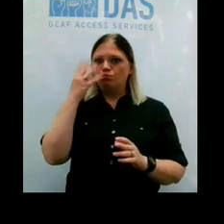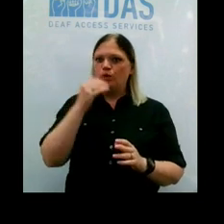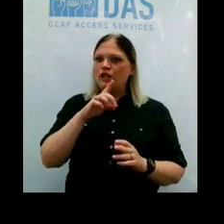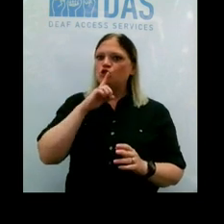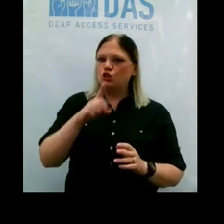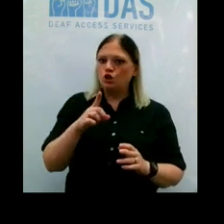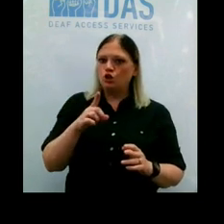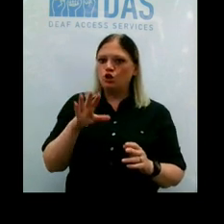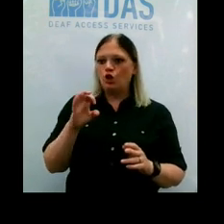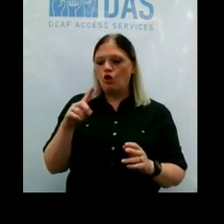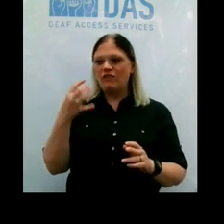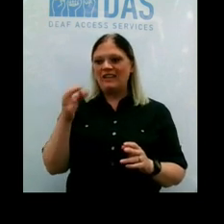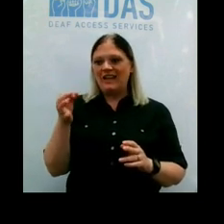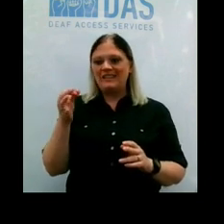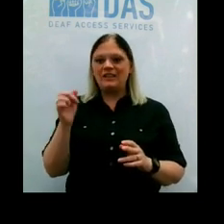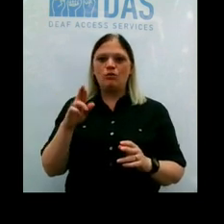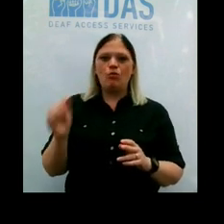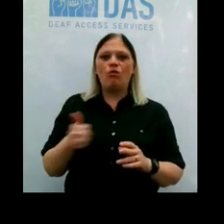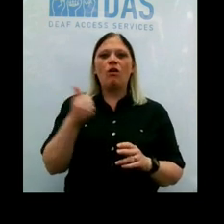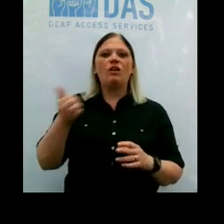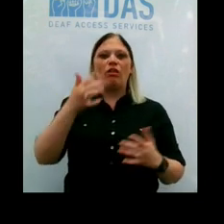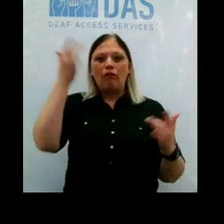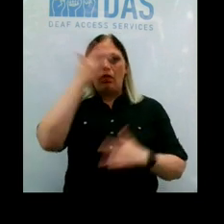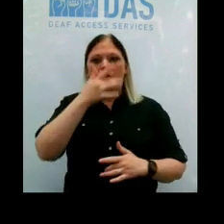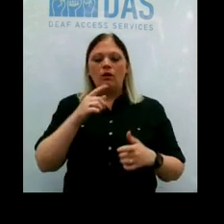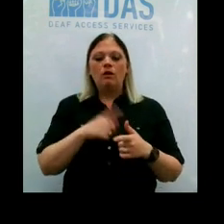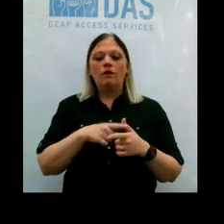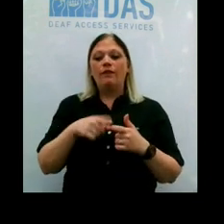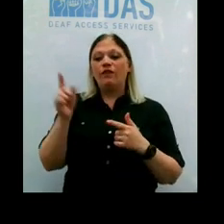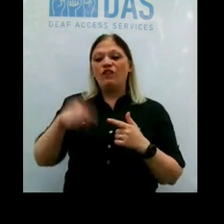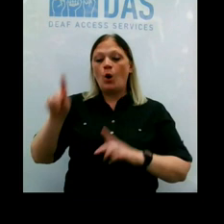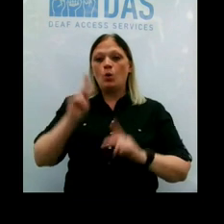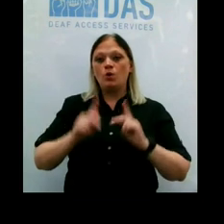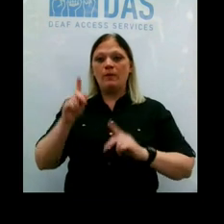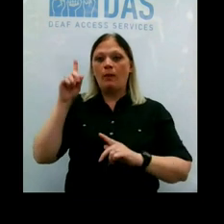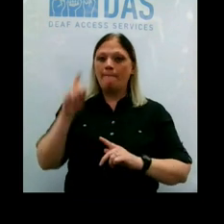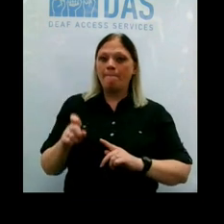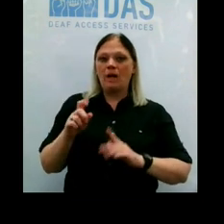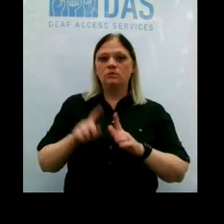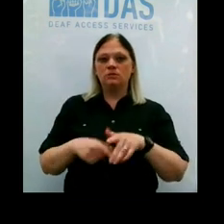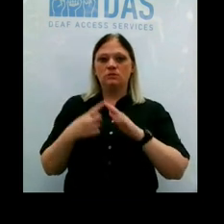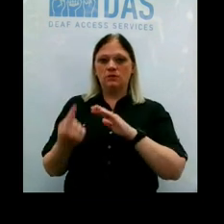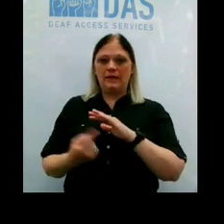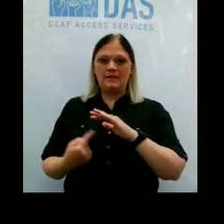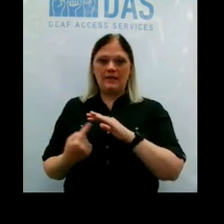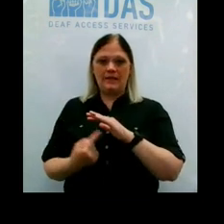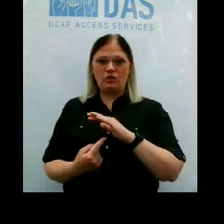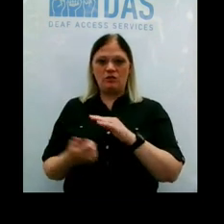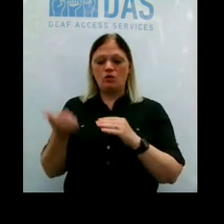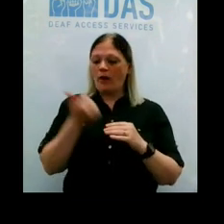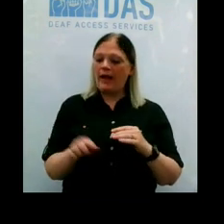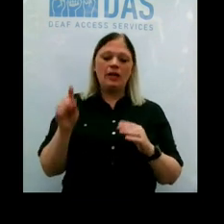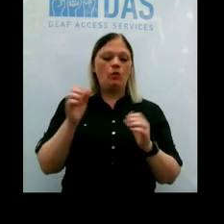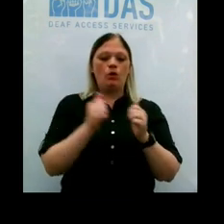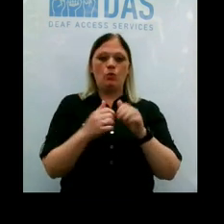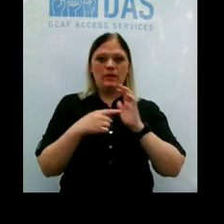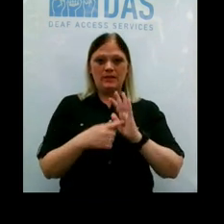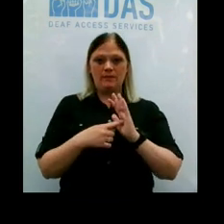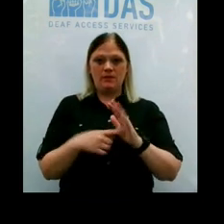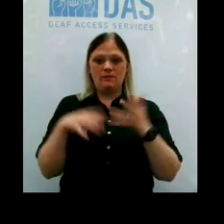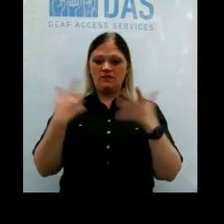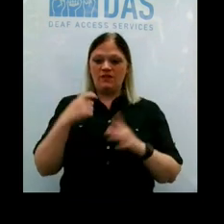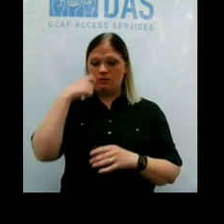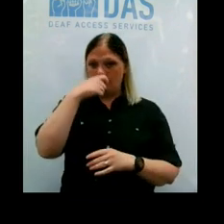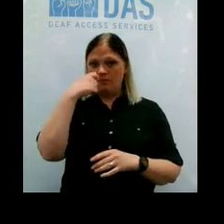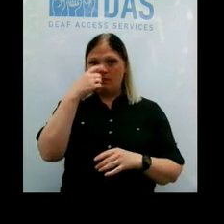or it's something that could infect other people, those individuals need to be in isolation. So anybody with symptoms who has a specimen